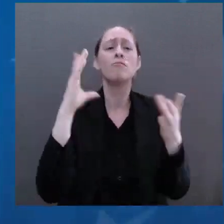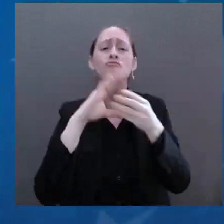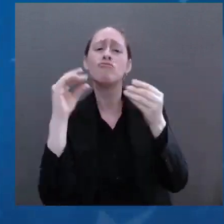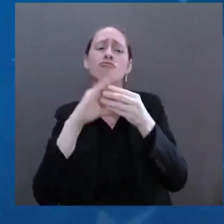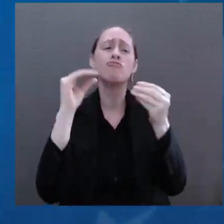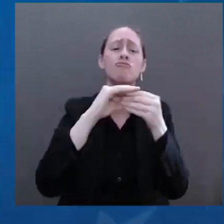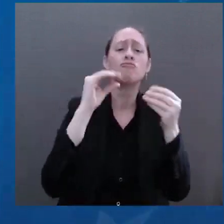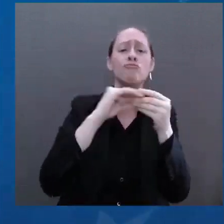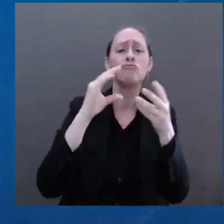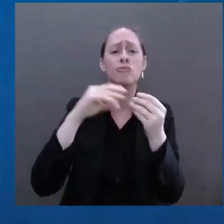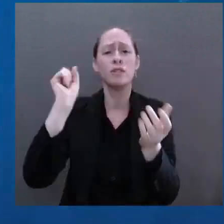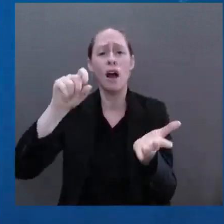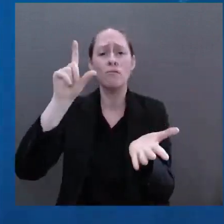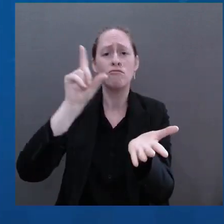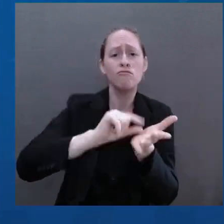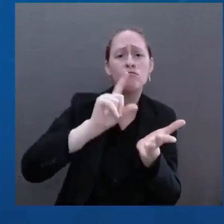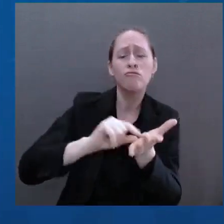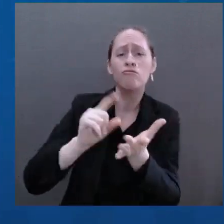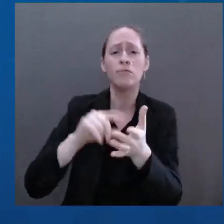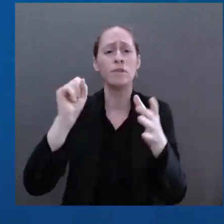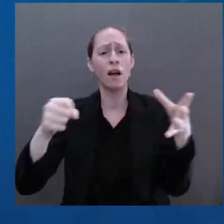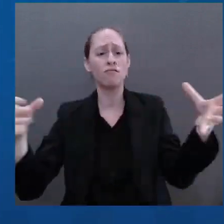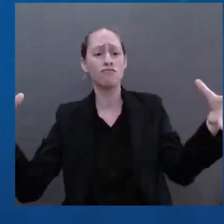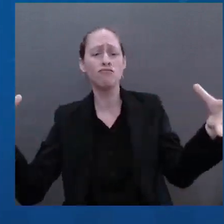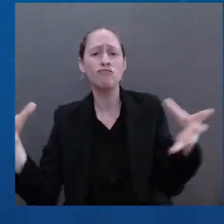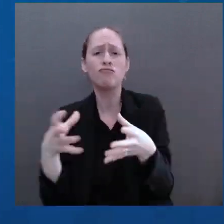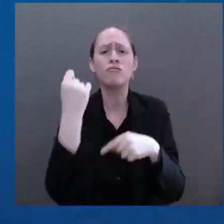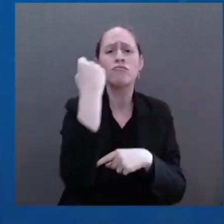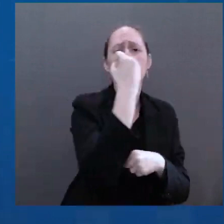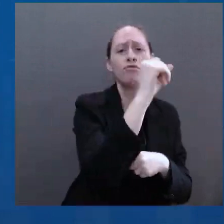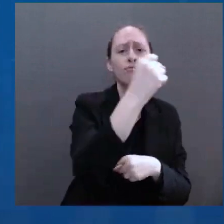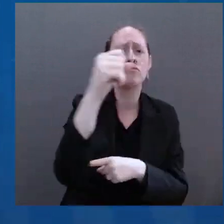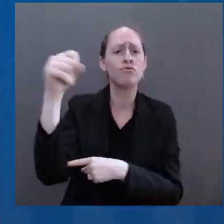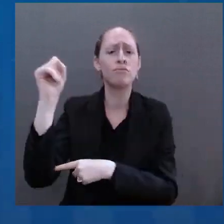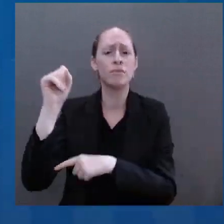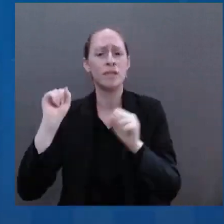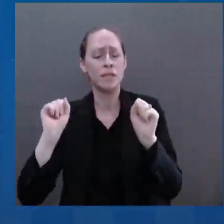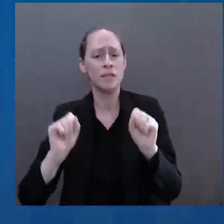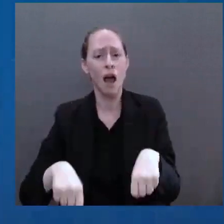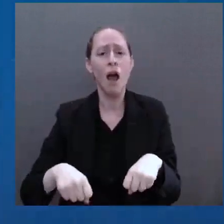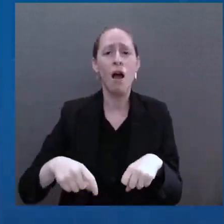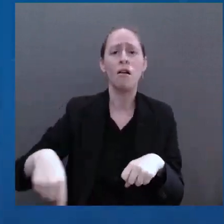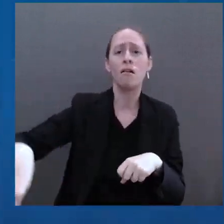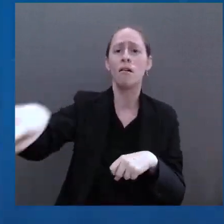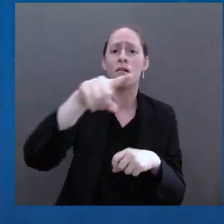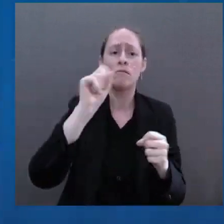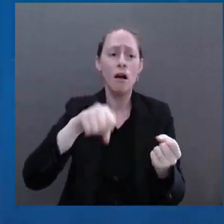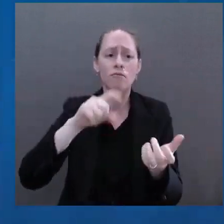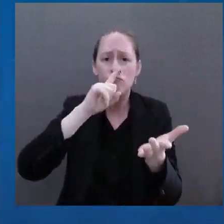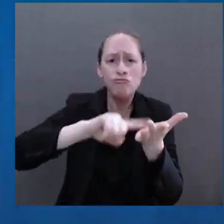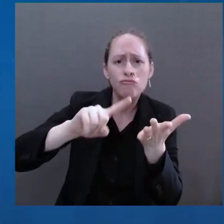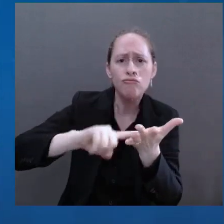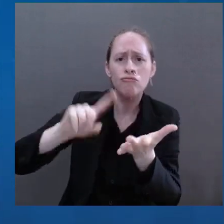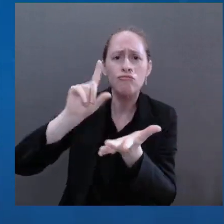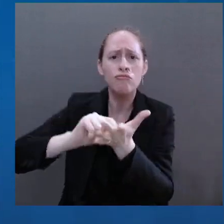chooses, freedom of the press. These principles are essential in a free society.